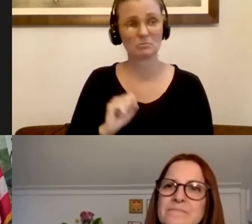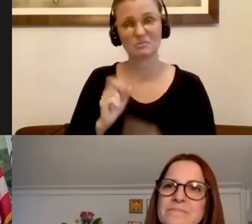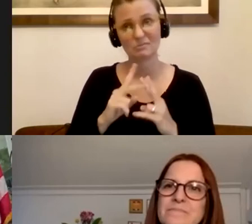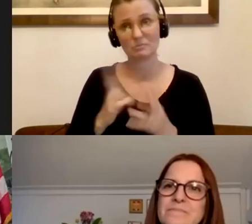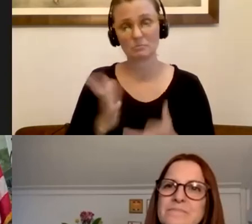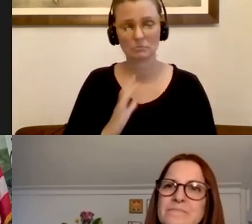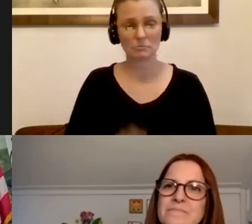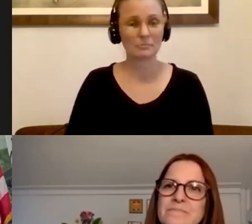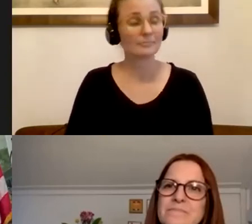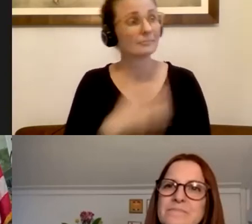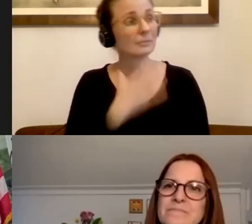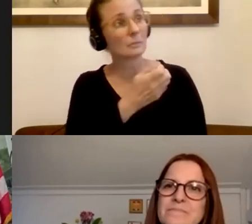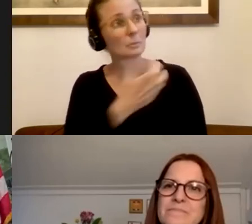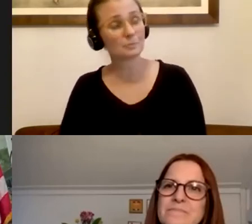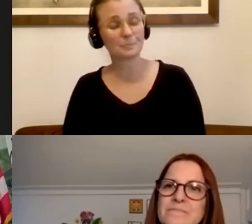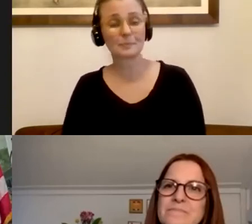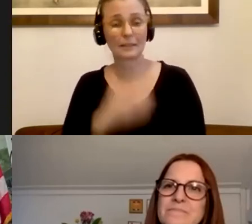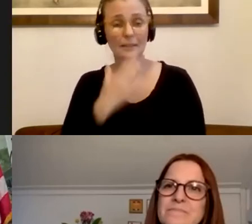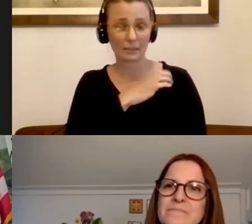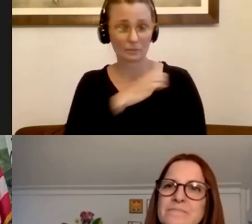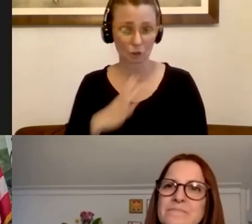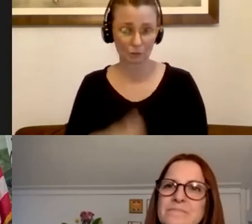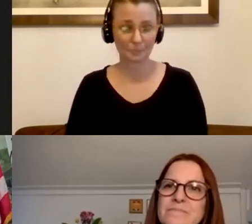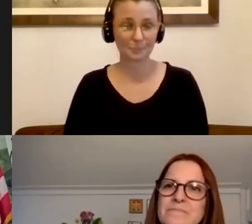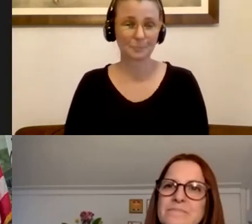Thank you very much. All right. Thank you, counselor. Um,